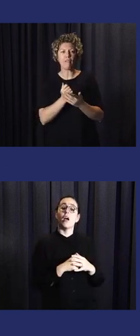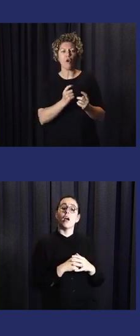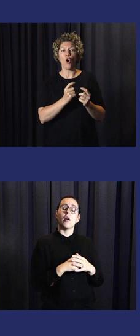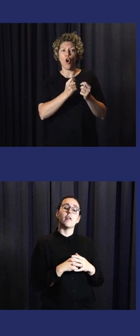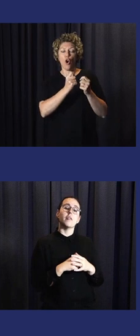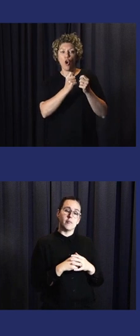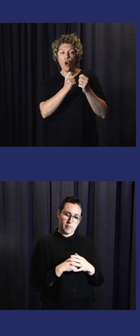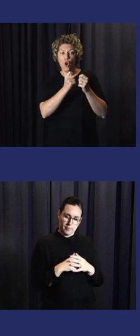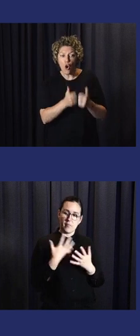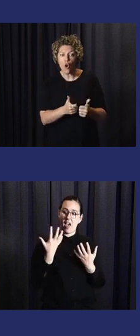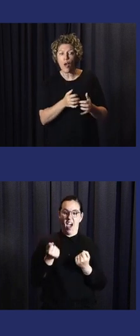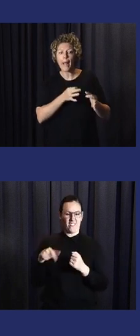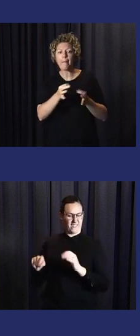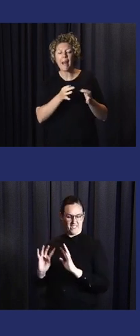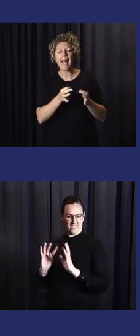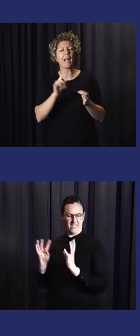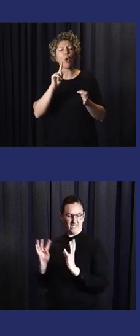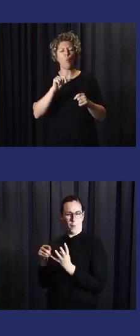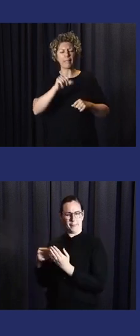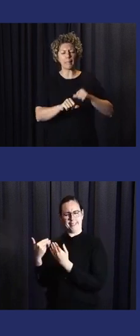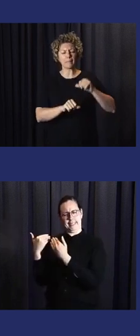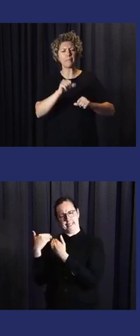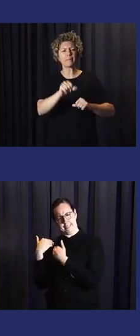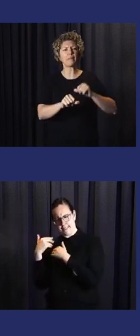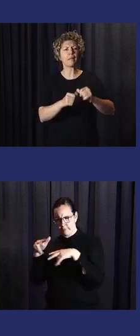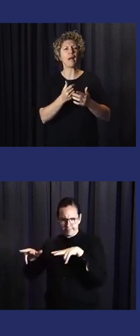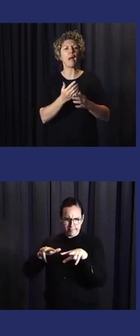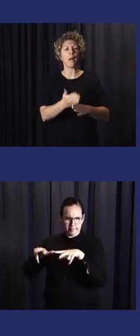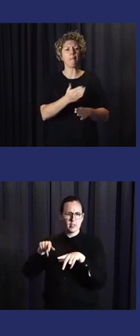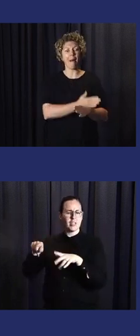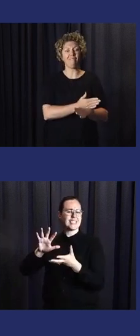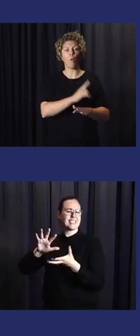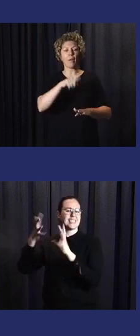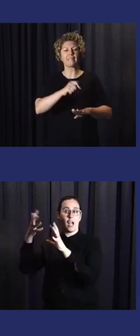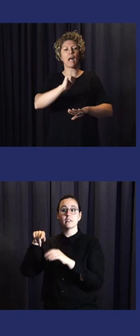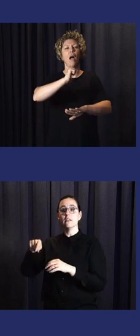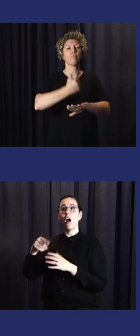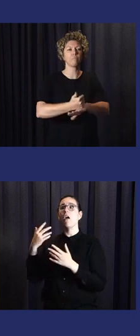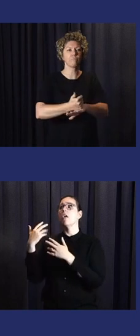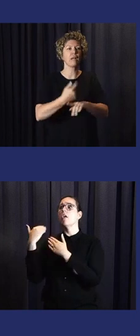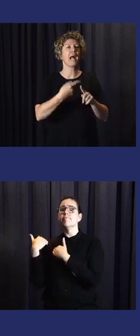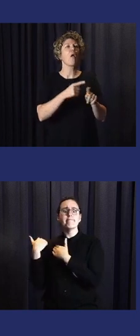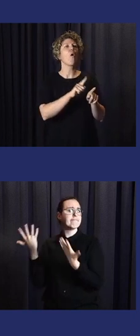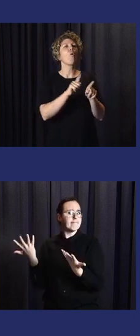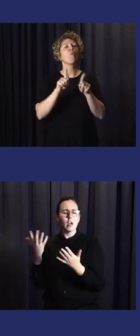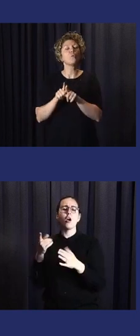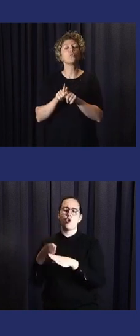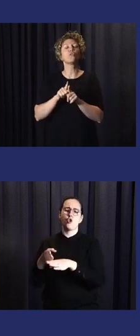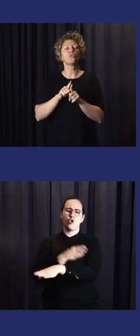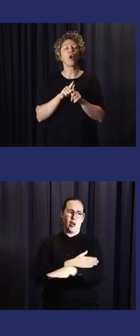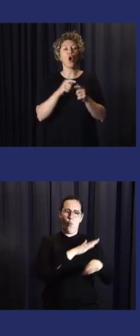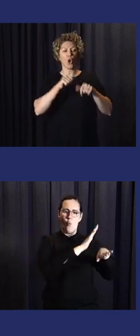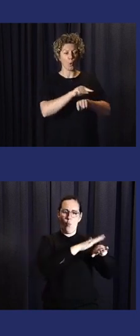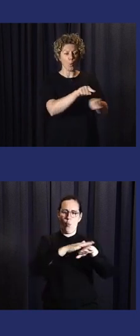disaster management committees for implementing early action protocol, and also clear understanding on the steps